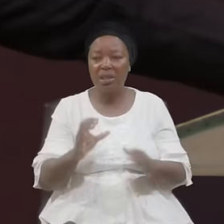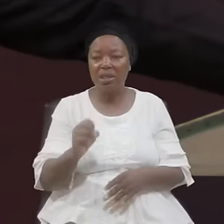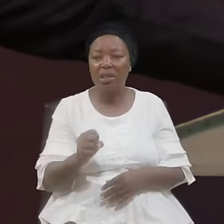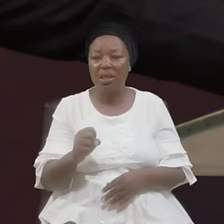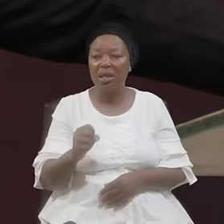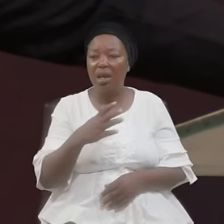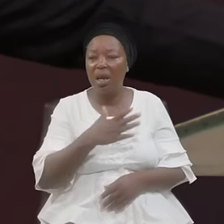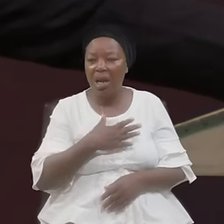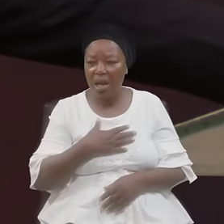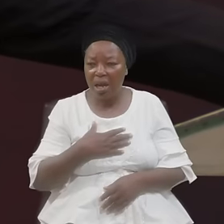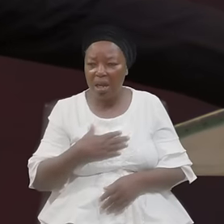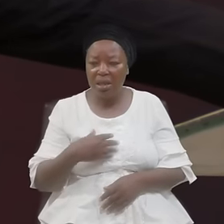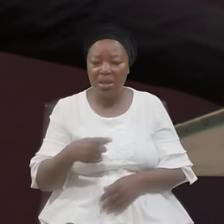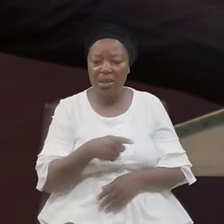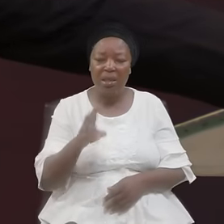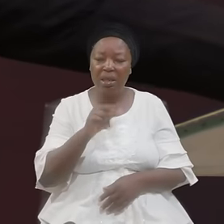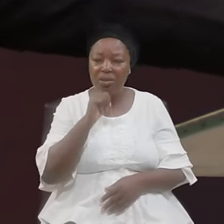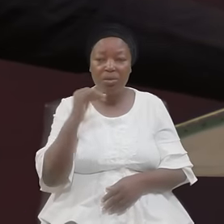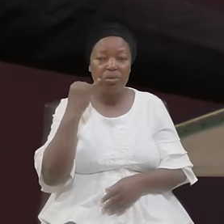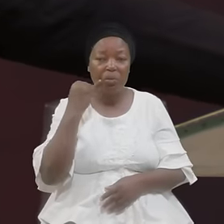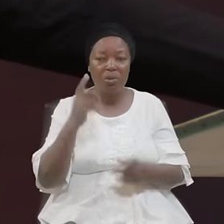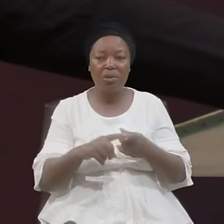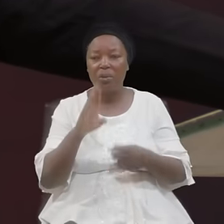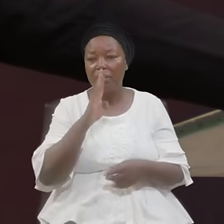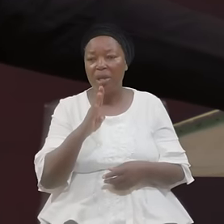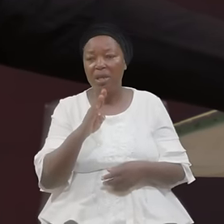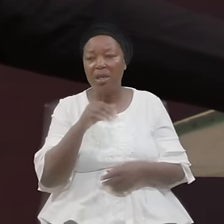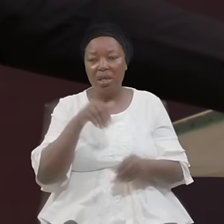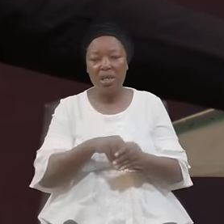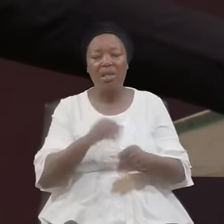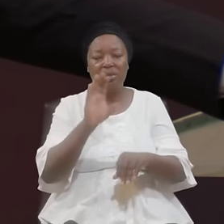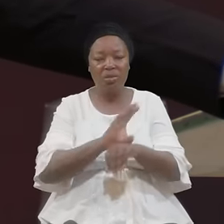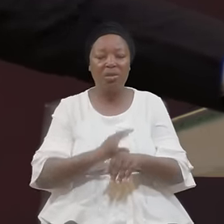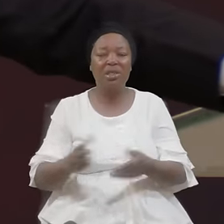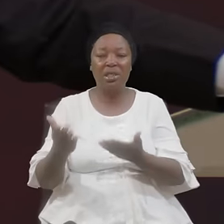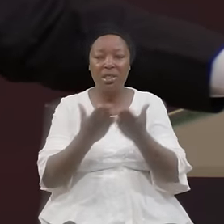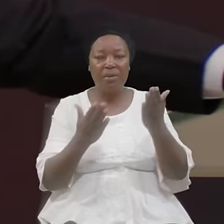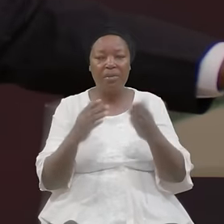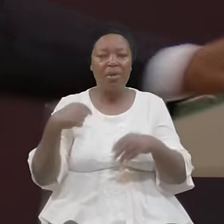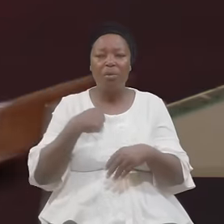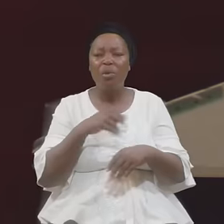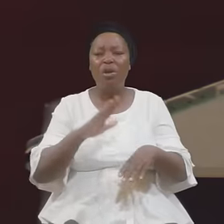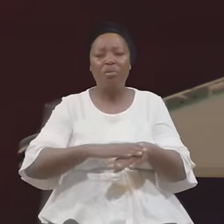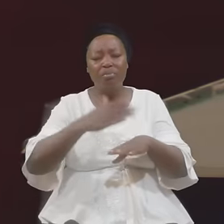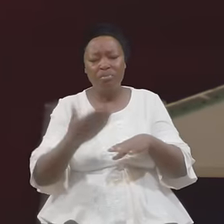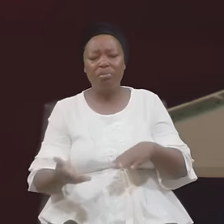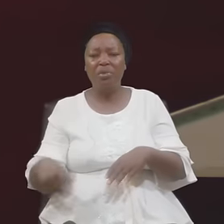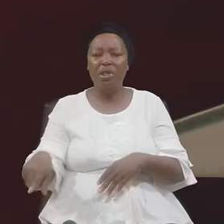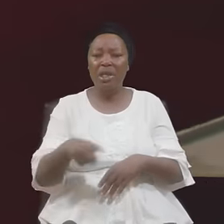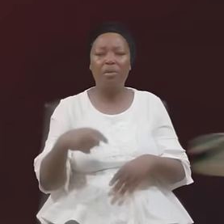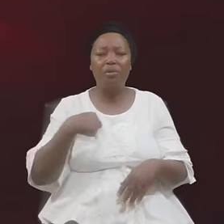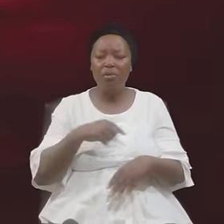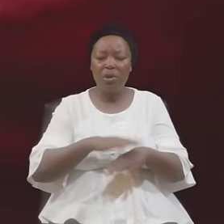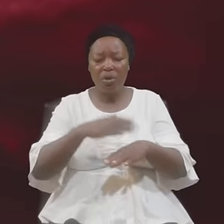They Are Not Supposed To Be In Sanctuary Service We Expose Them Concealed